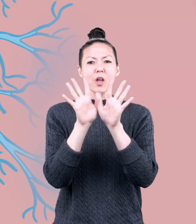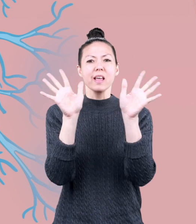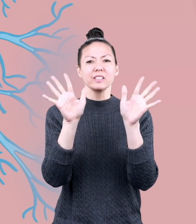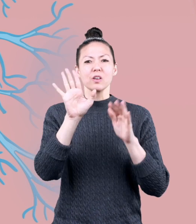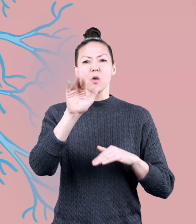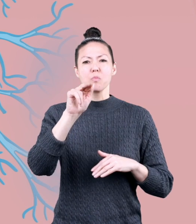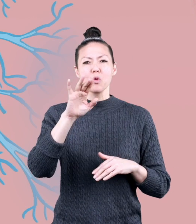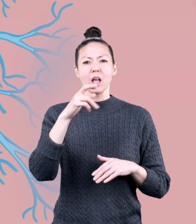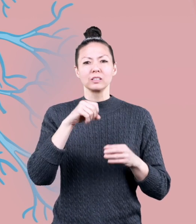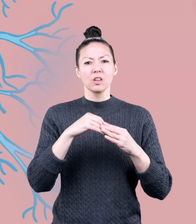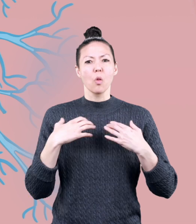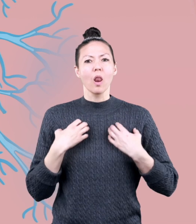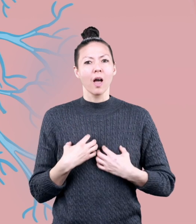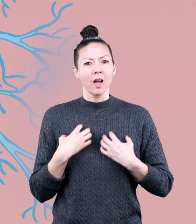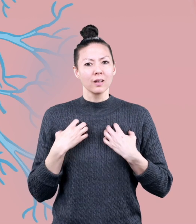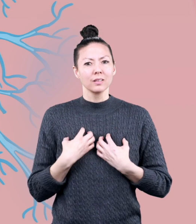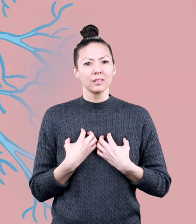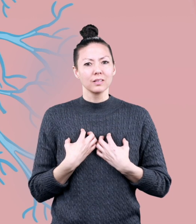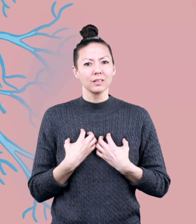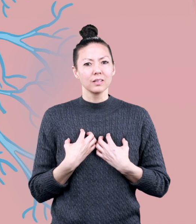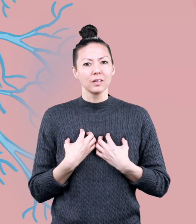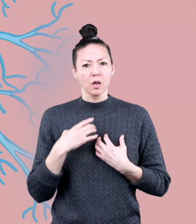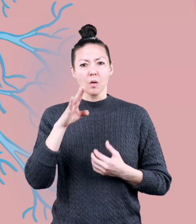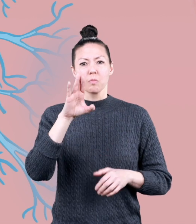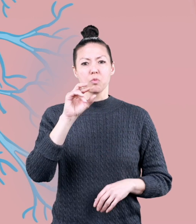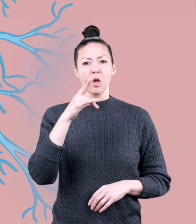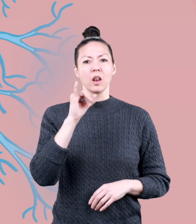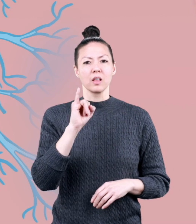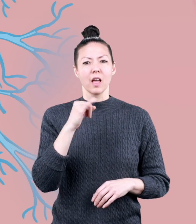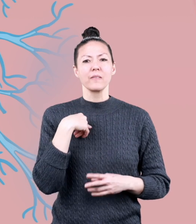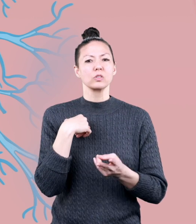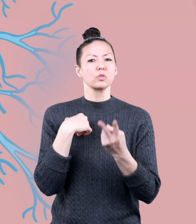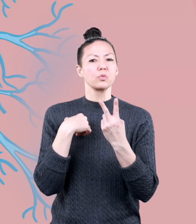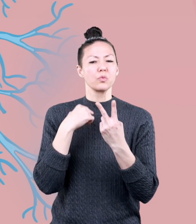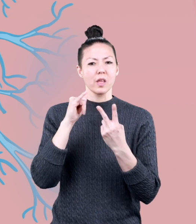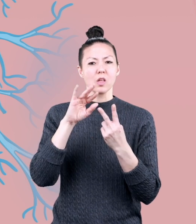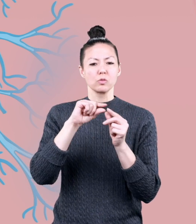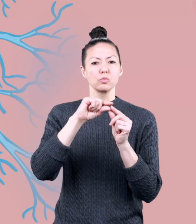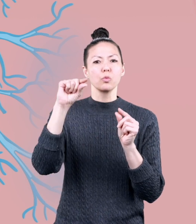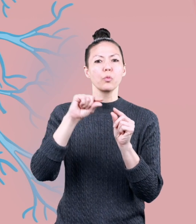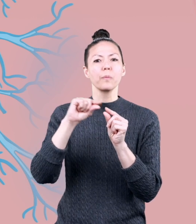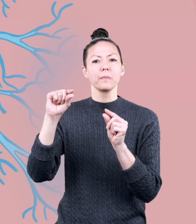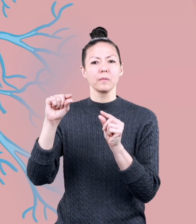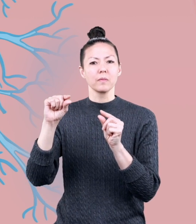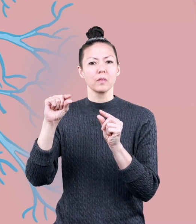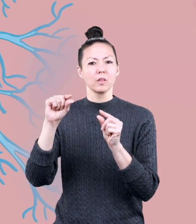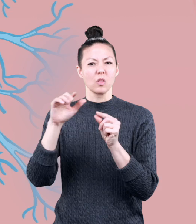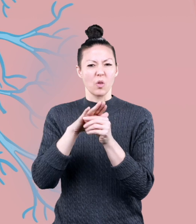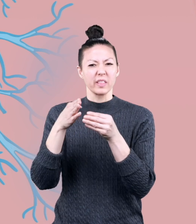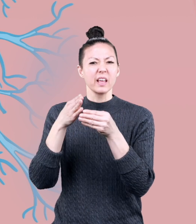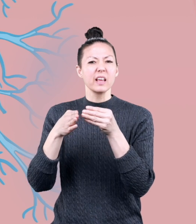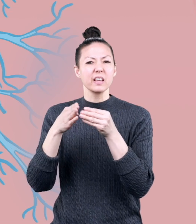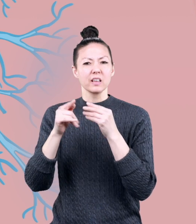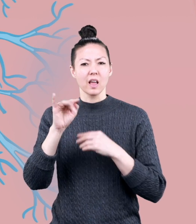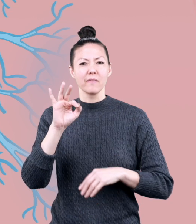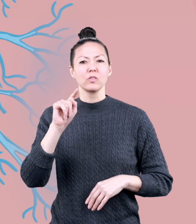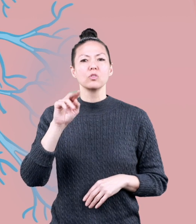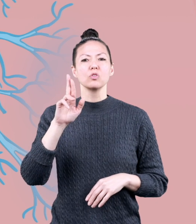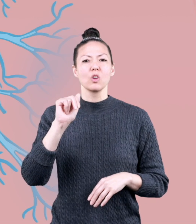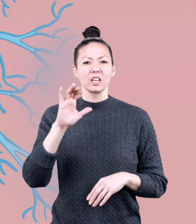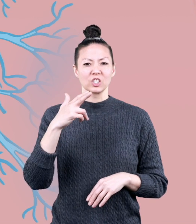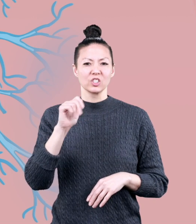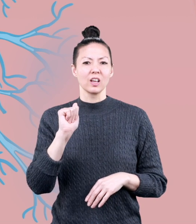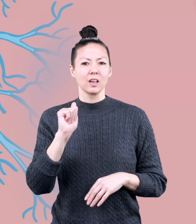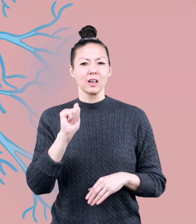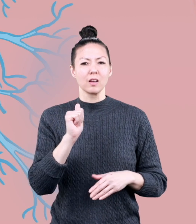of branches located in the lungs. The bronchi are two air tubes located at the end of the